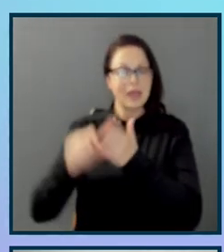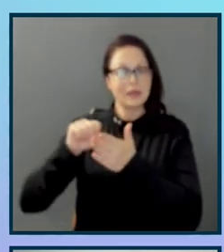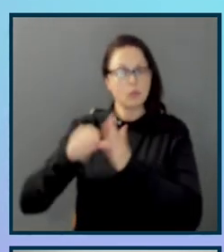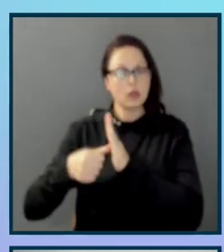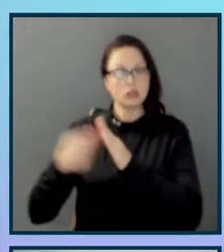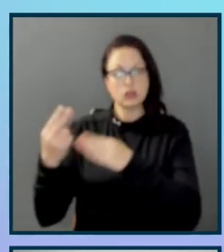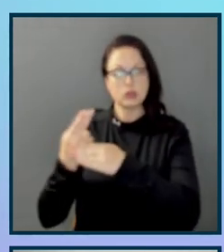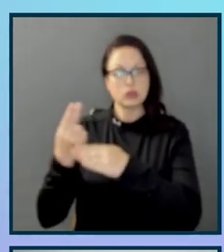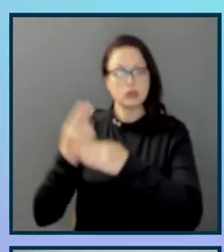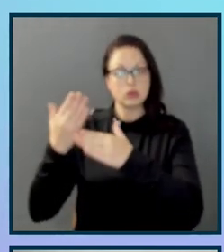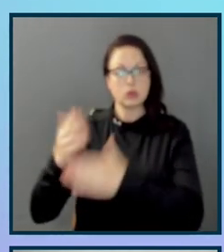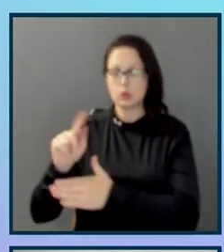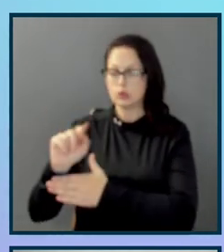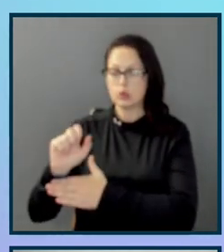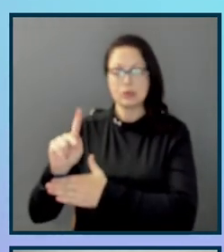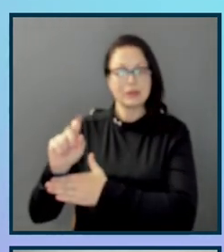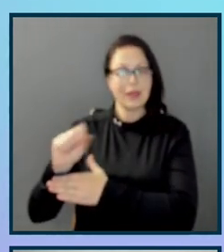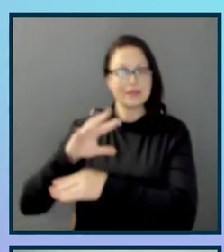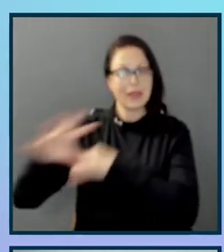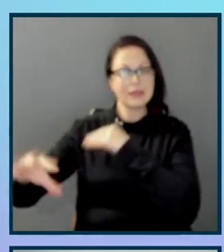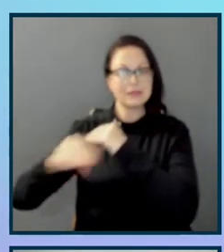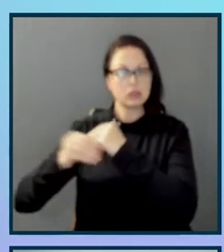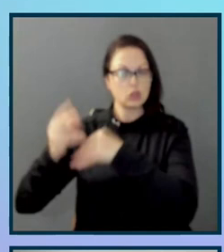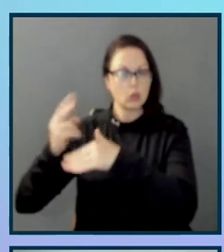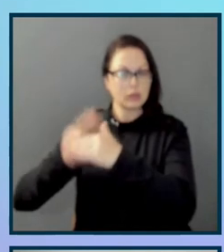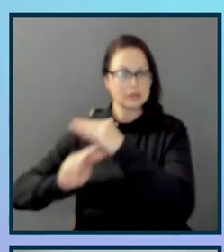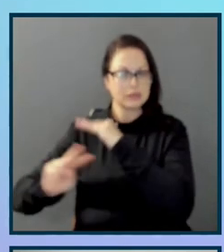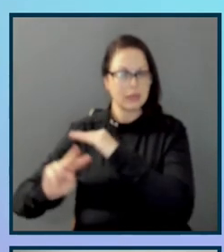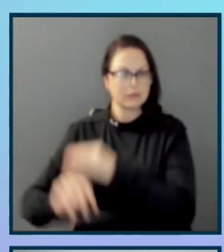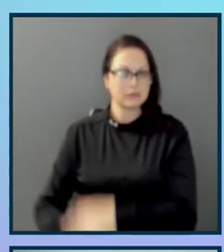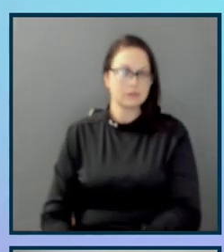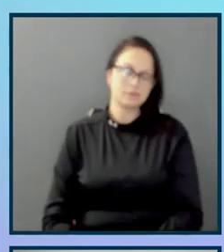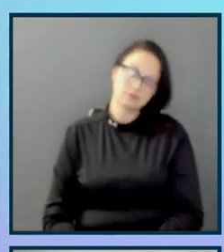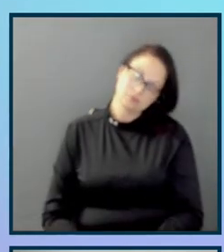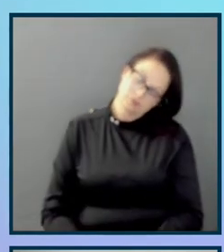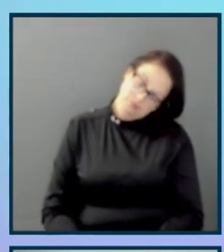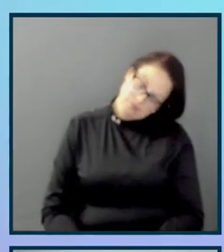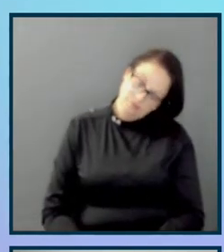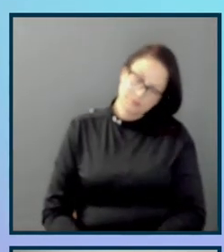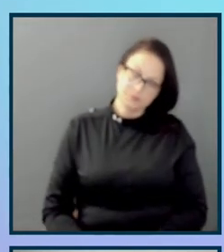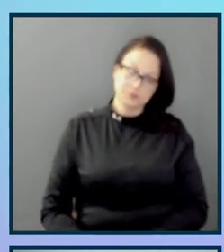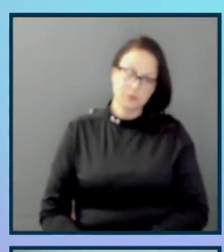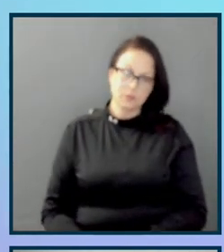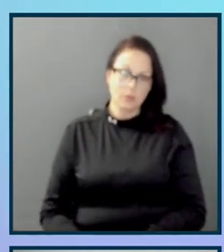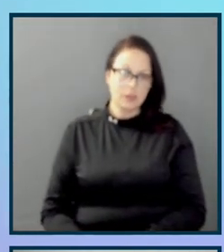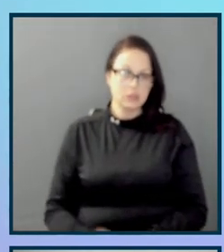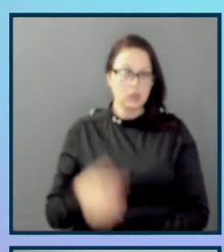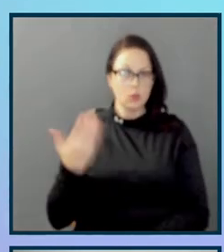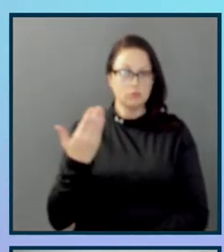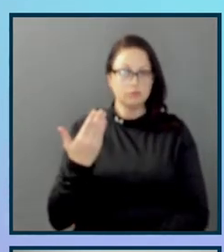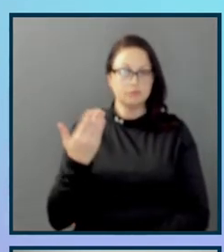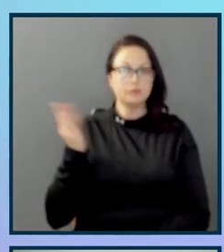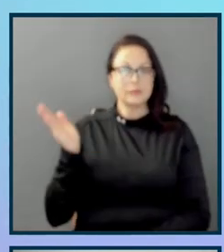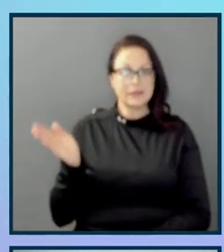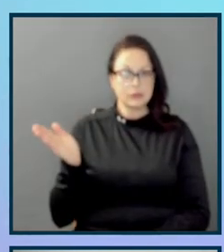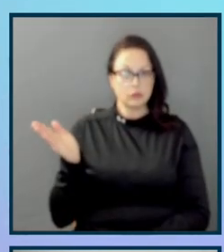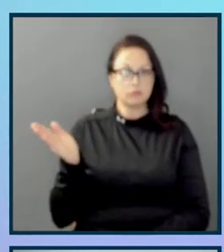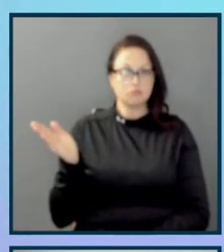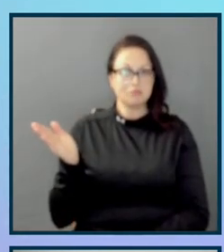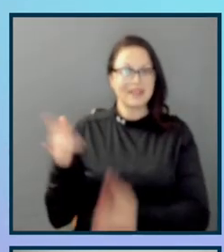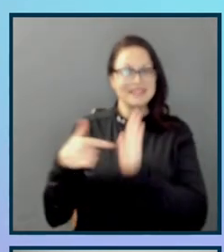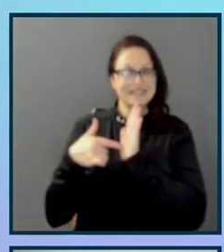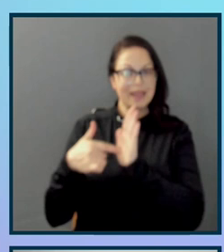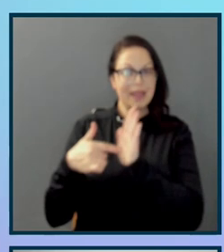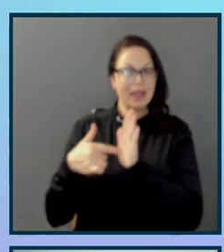user tasks, and then additional insights. So we have here an example of what those usability studies are looking